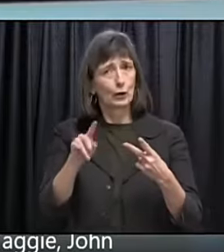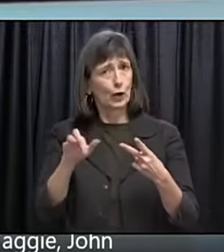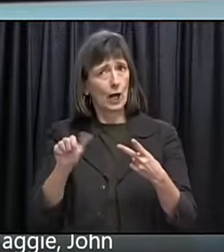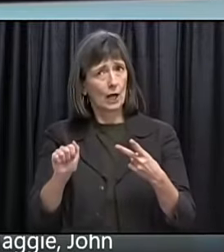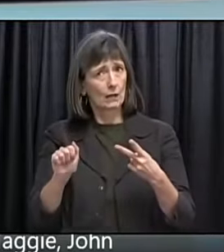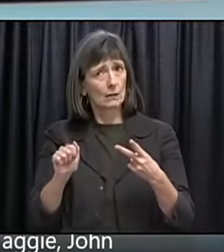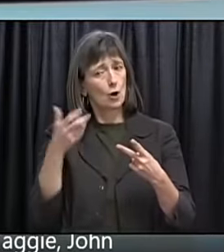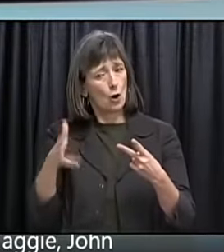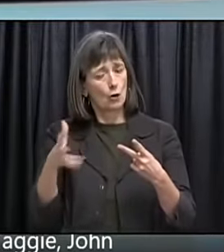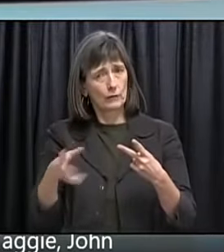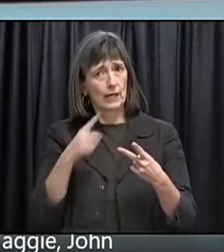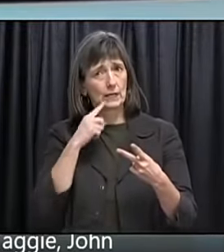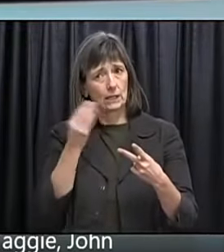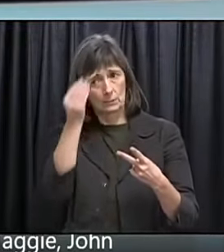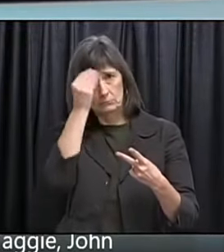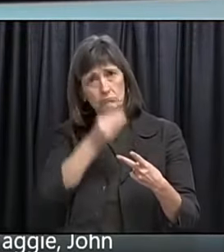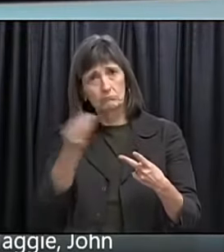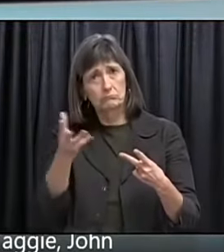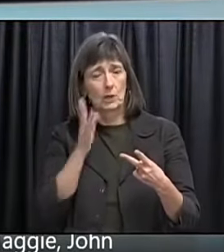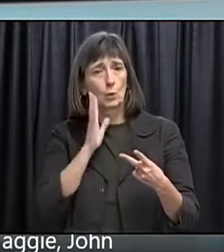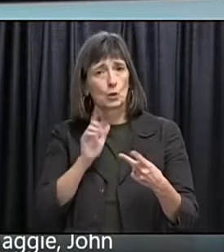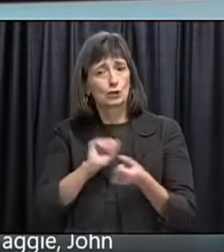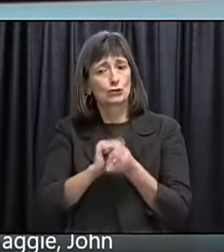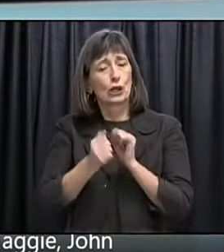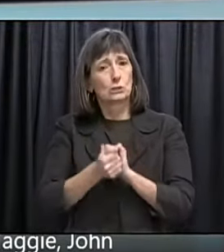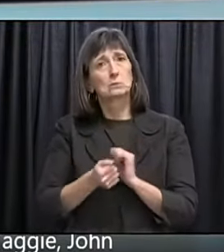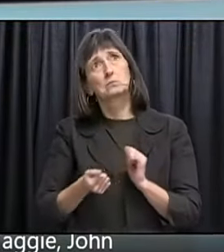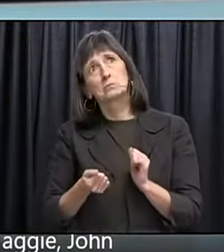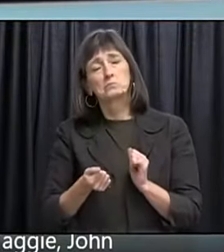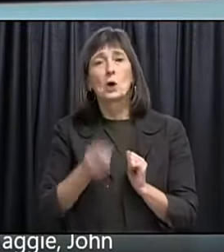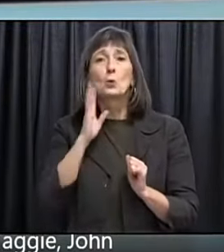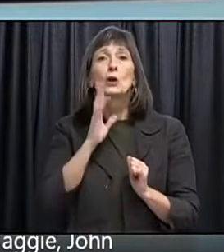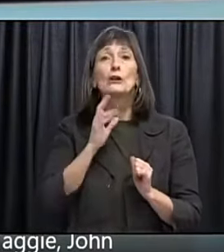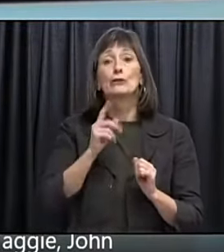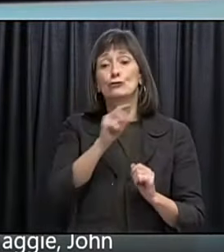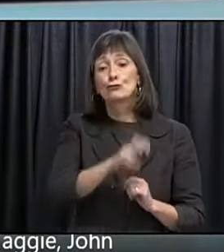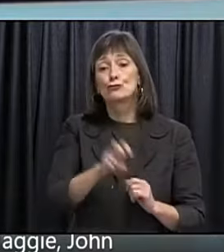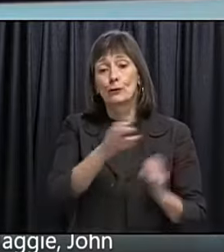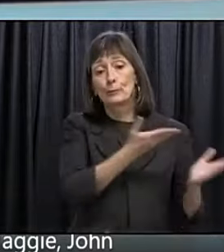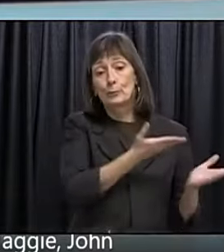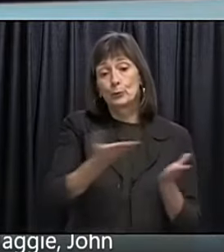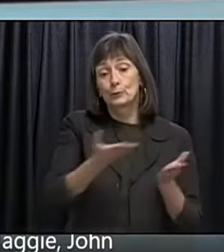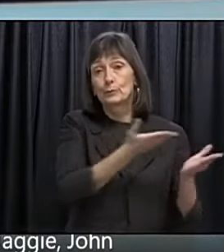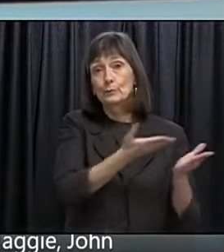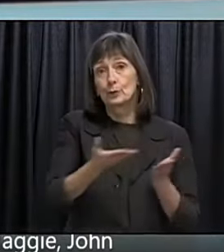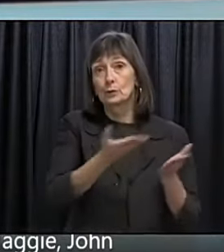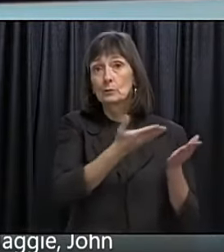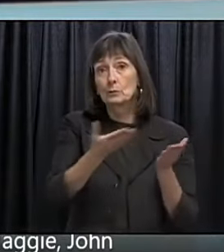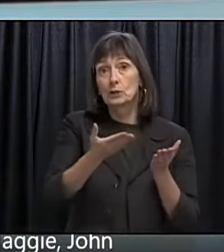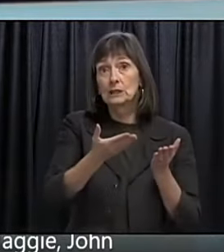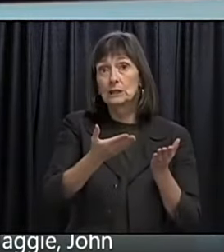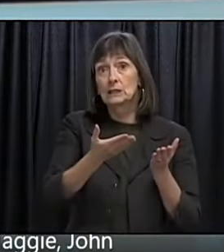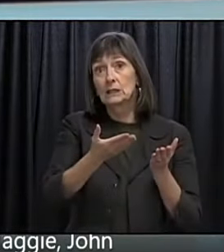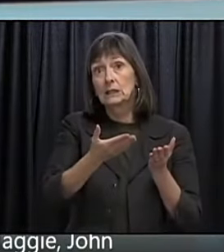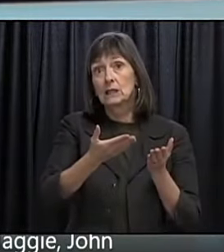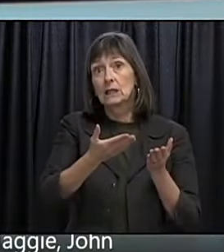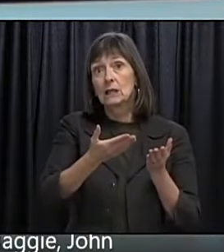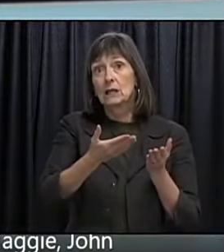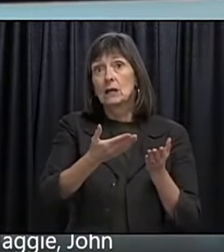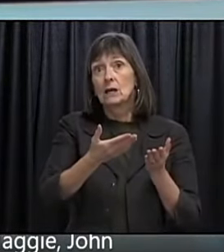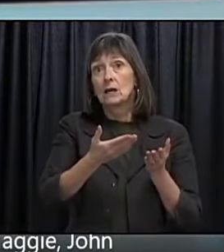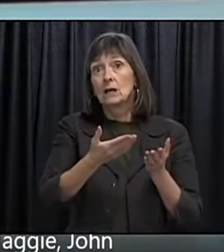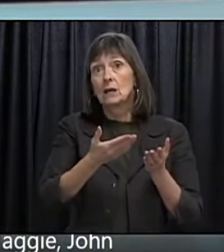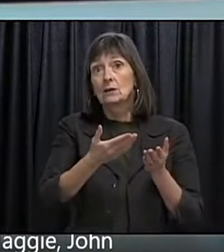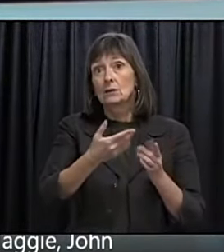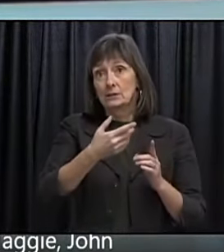already. Suggested. That they will. Be comfortable. Transporting. The. Vaccine. Are. Are part of